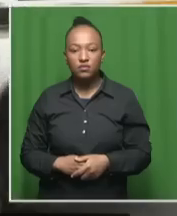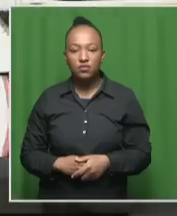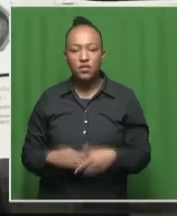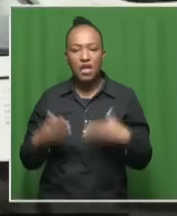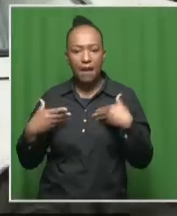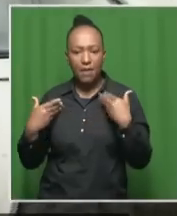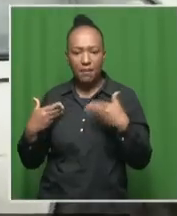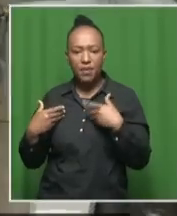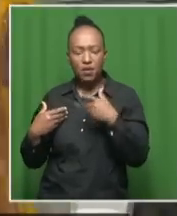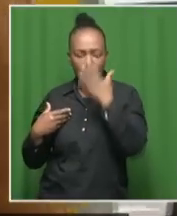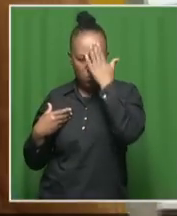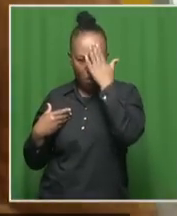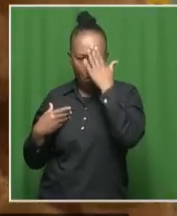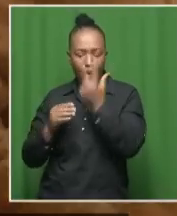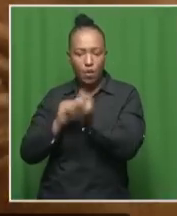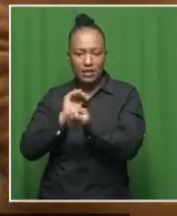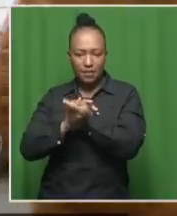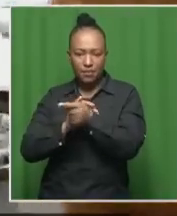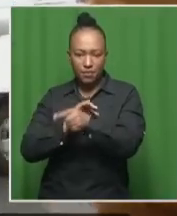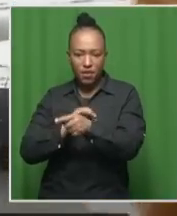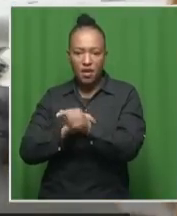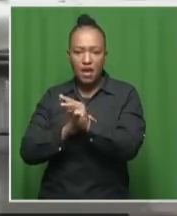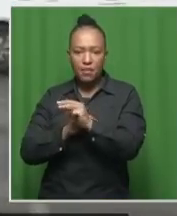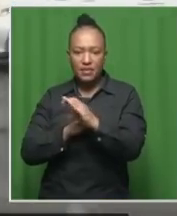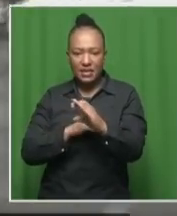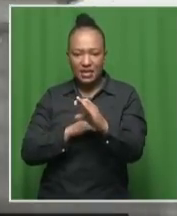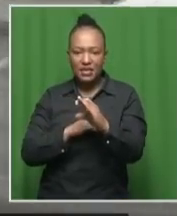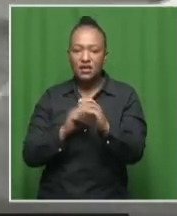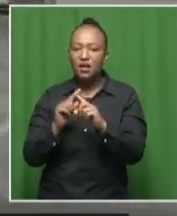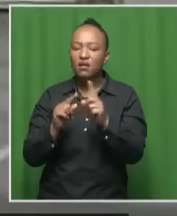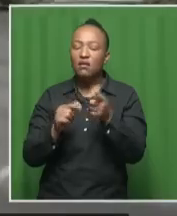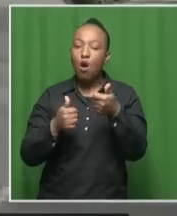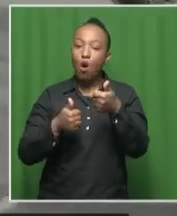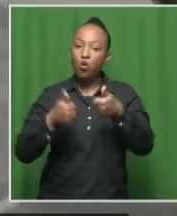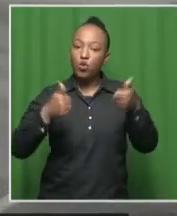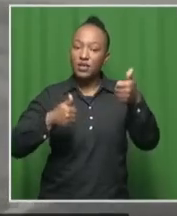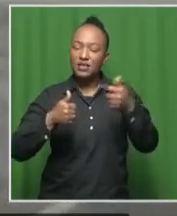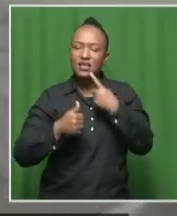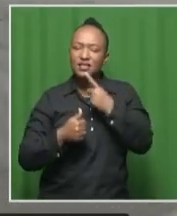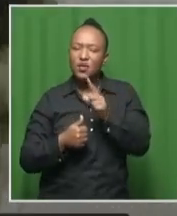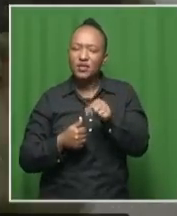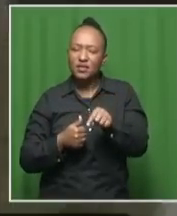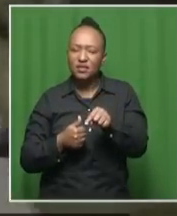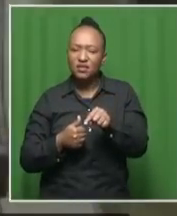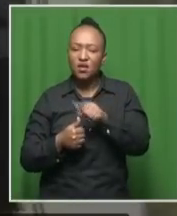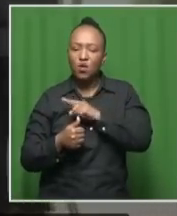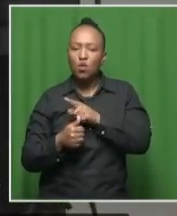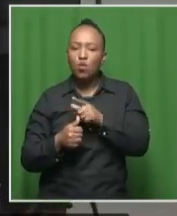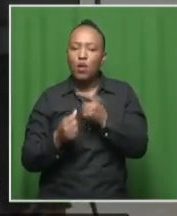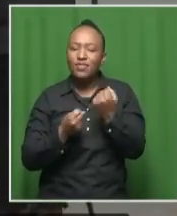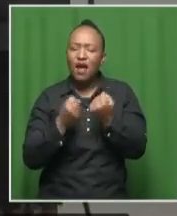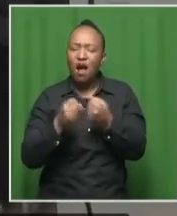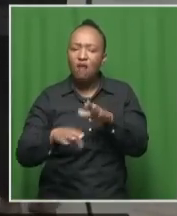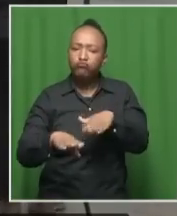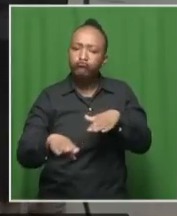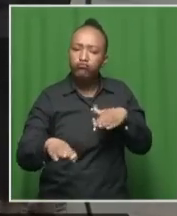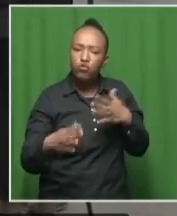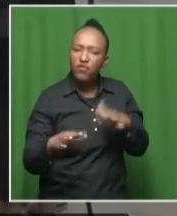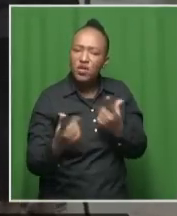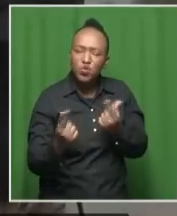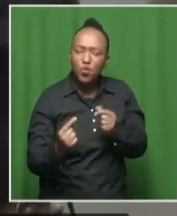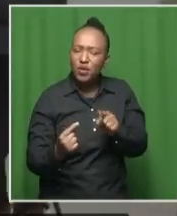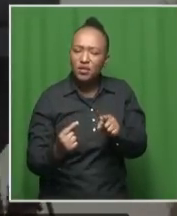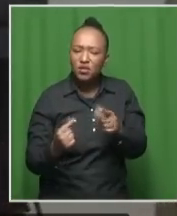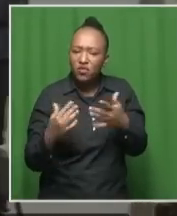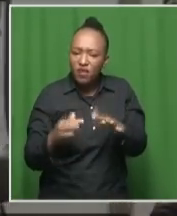situation in terms of what is happening here, MMC. So, what have the authorities done about that? When those cars line up here, what have you done about